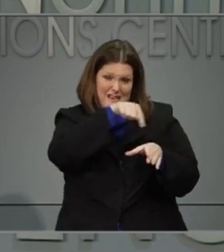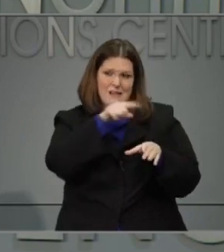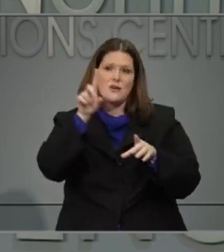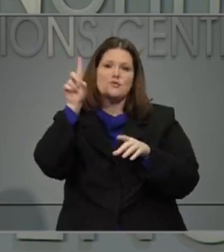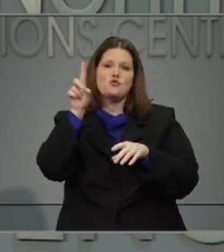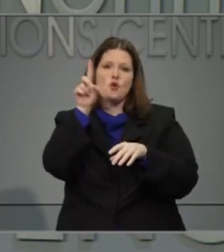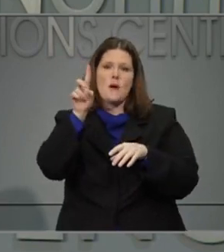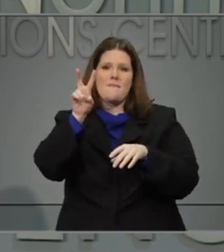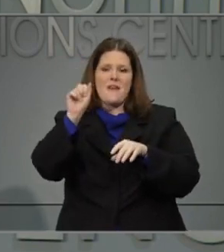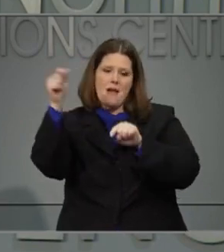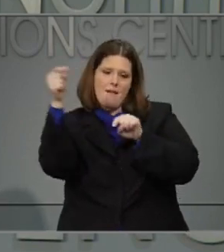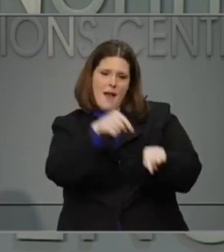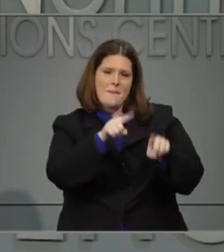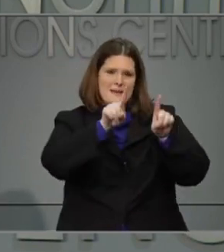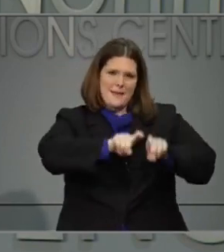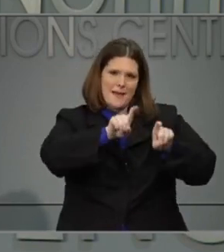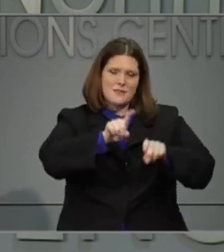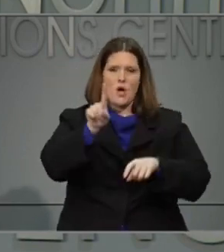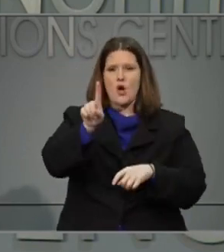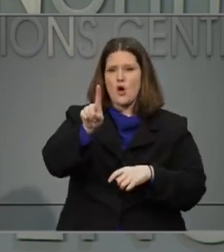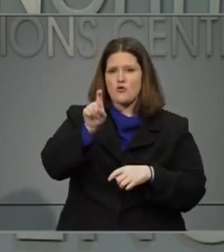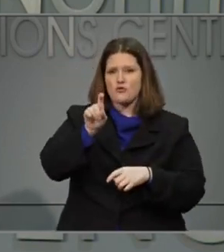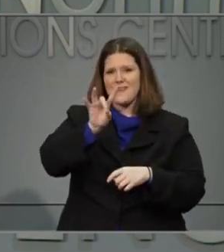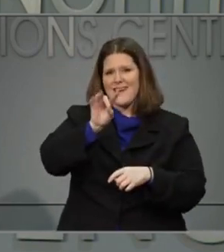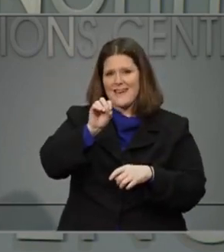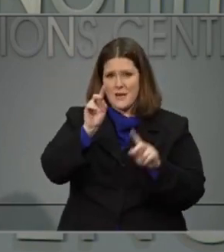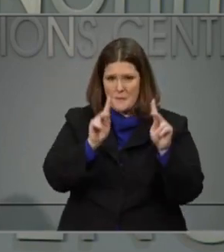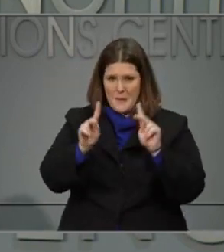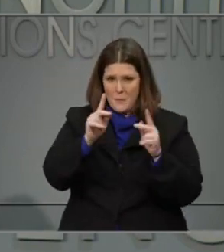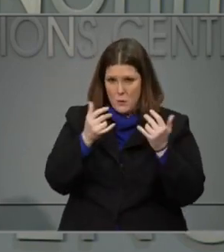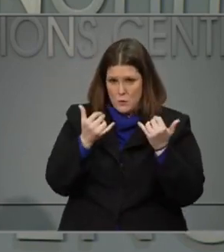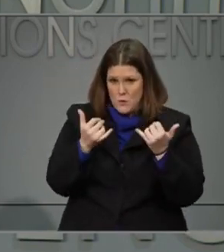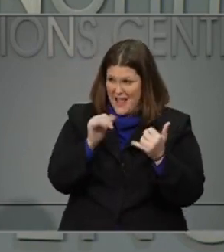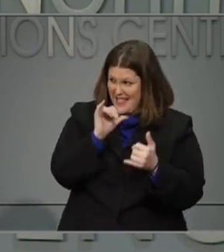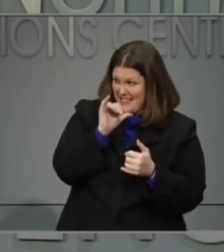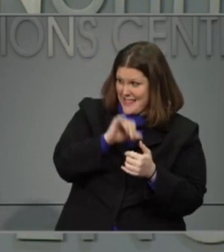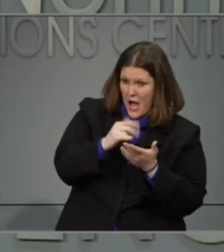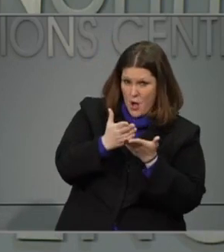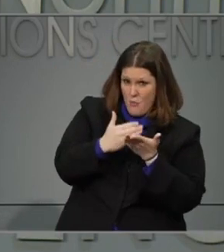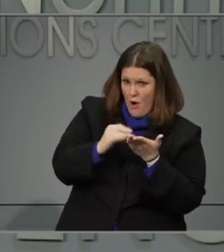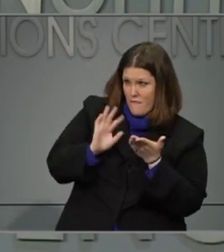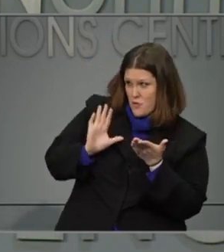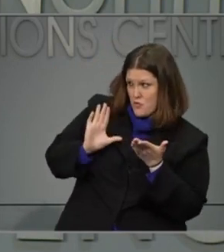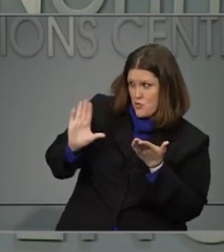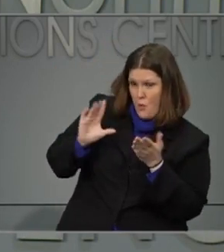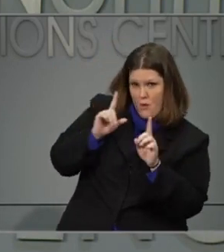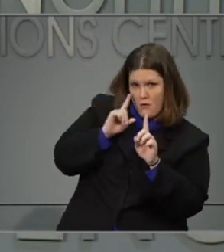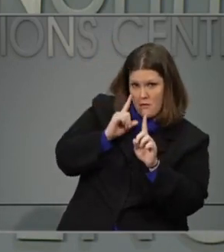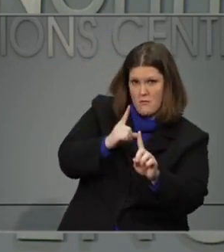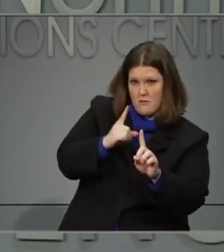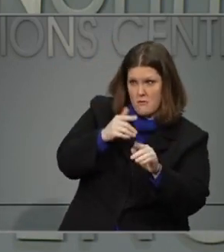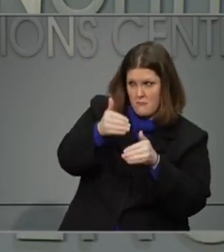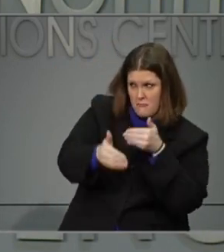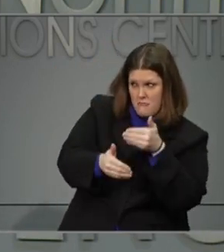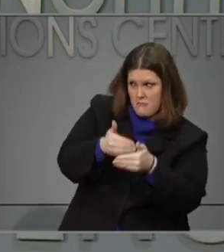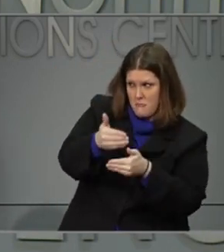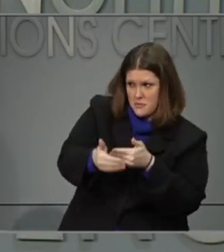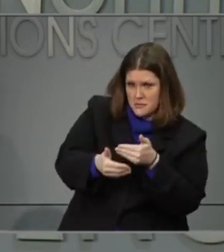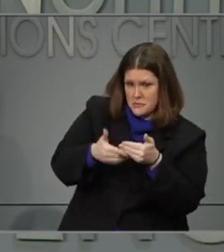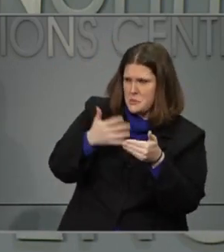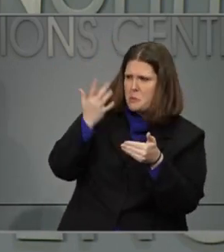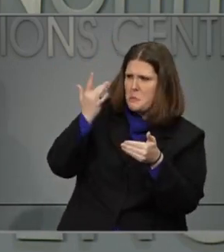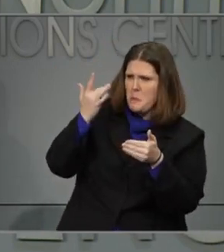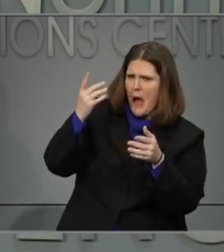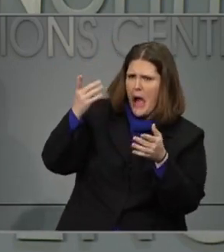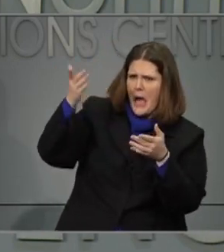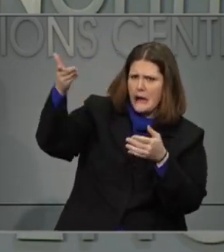180 employees today. Is this a part of an ongoing effort? Can you explain maybe why they